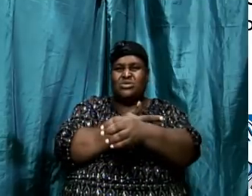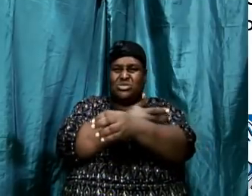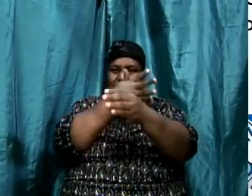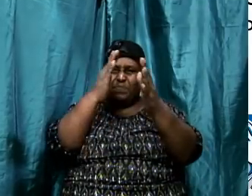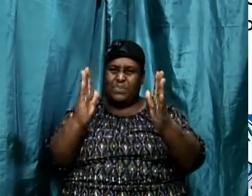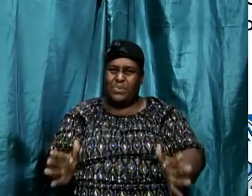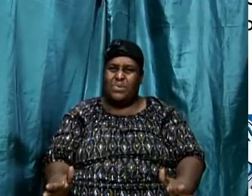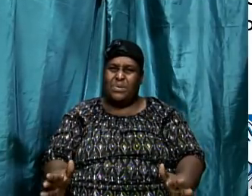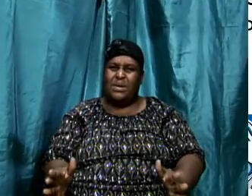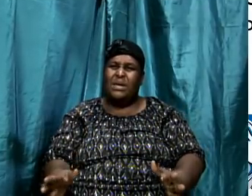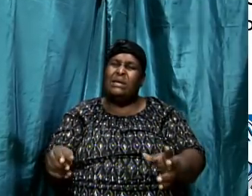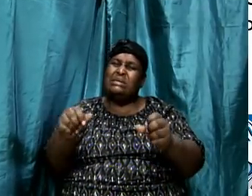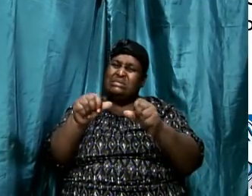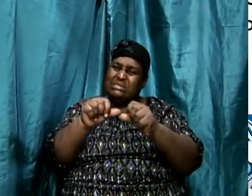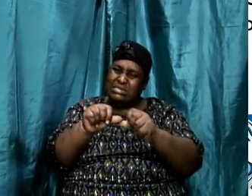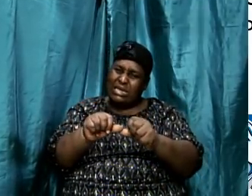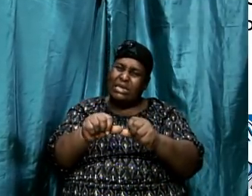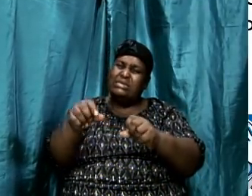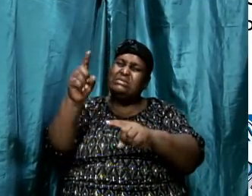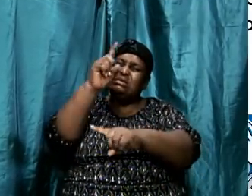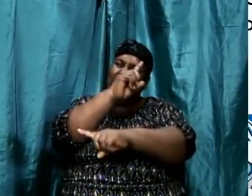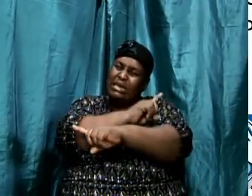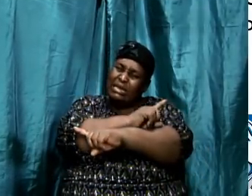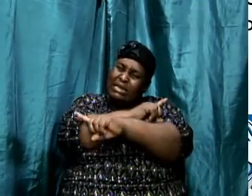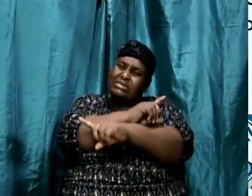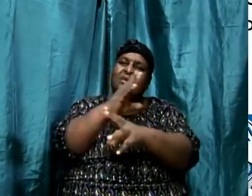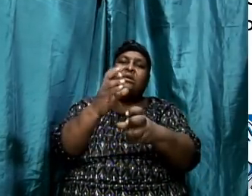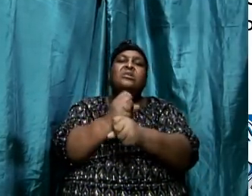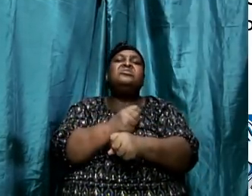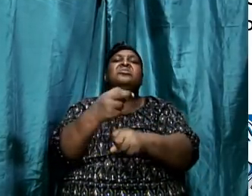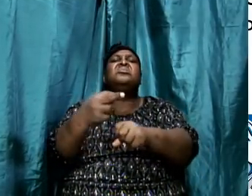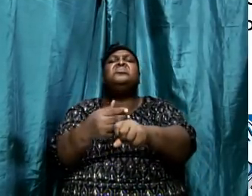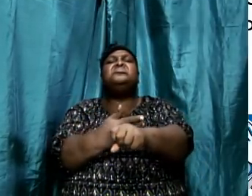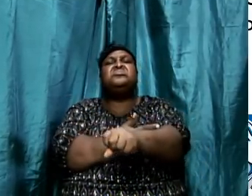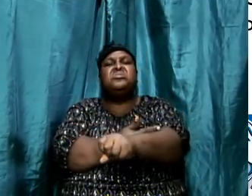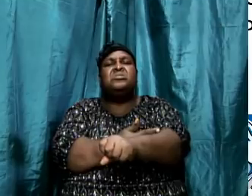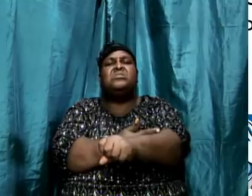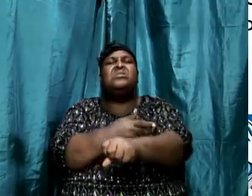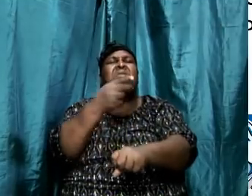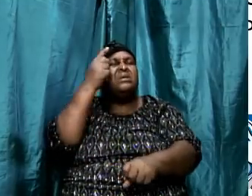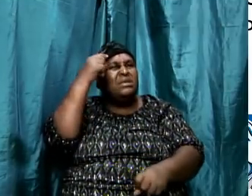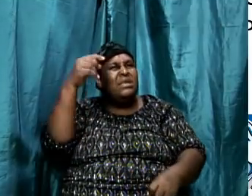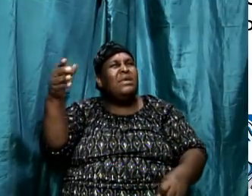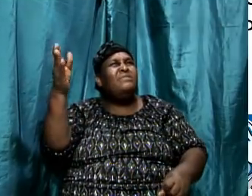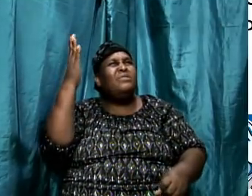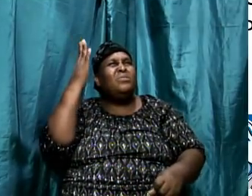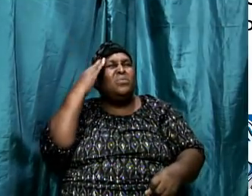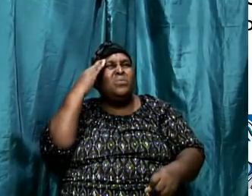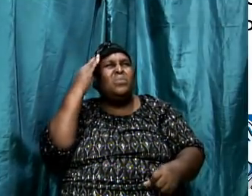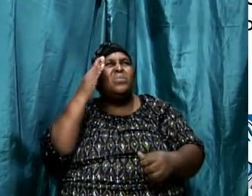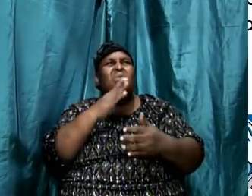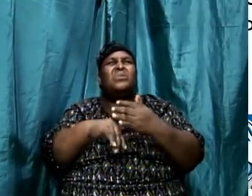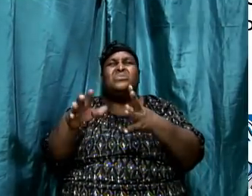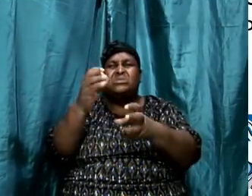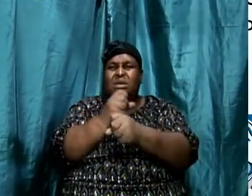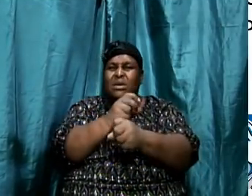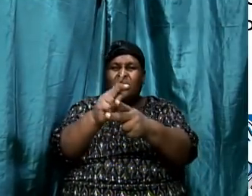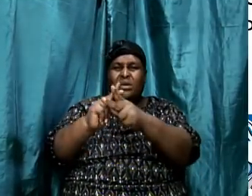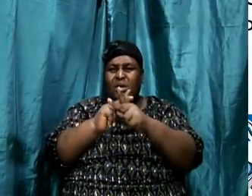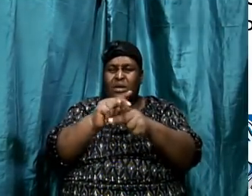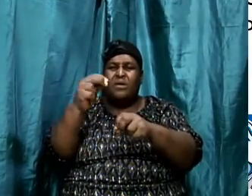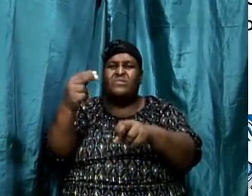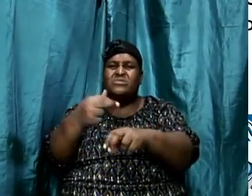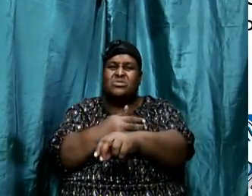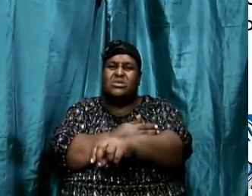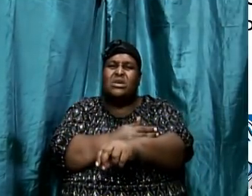shepherd. He spent days taking care of sheep. He knew what it was like to take care of sheep and to keep away the